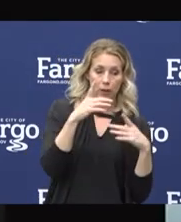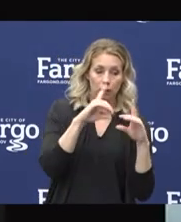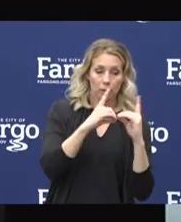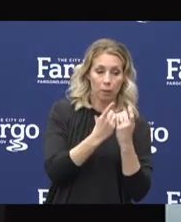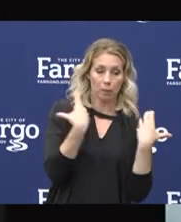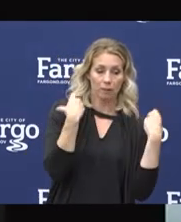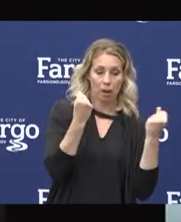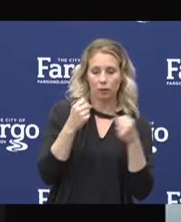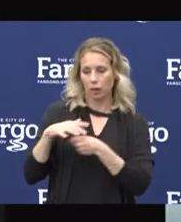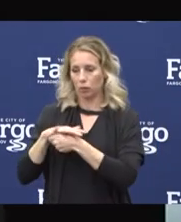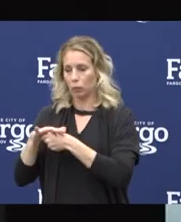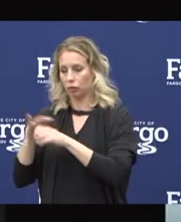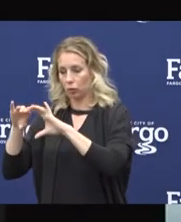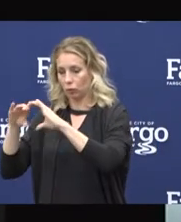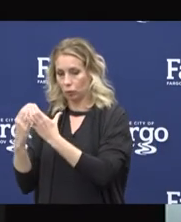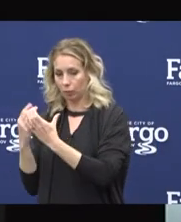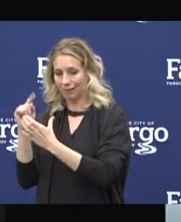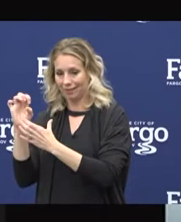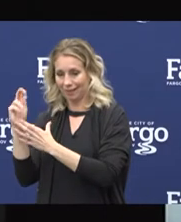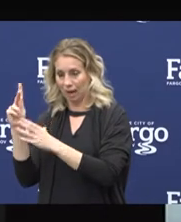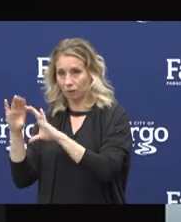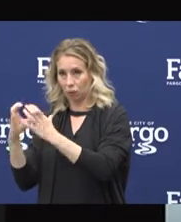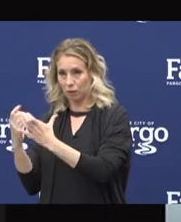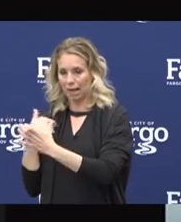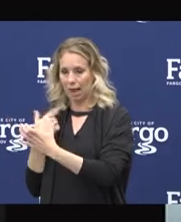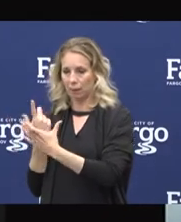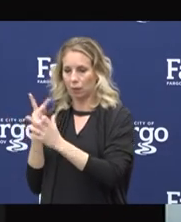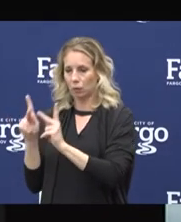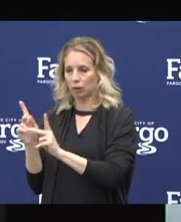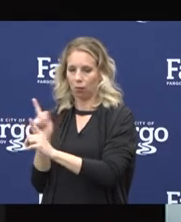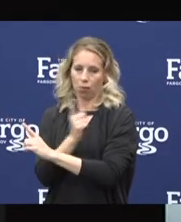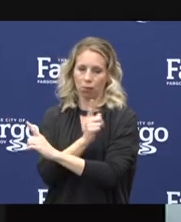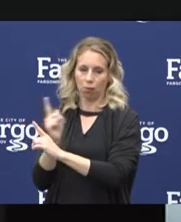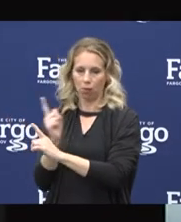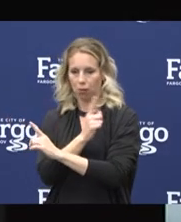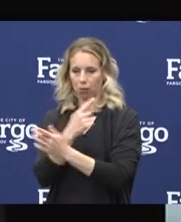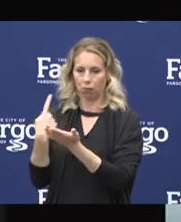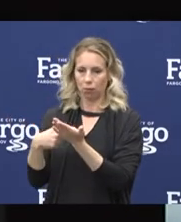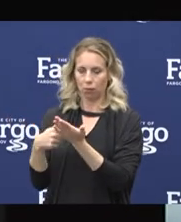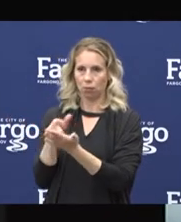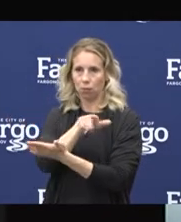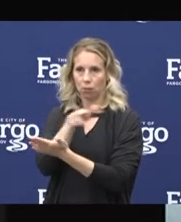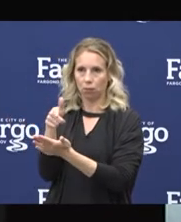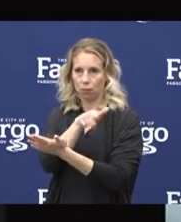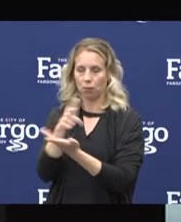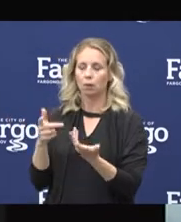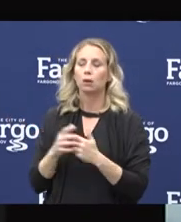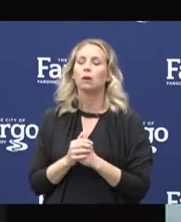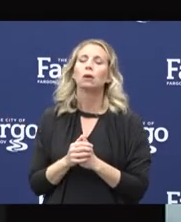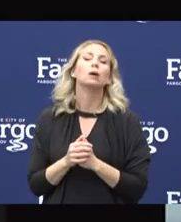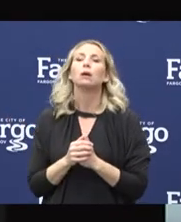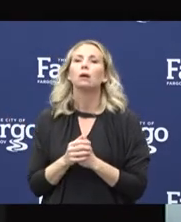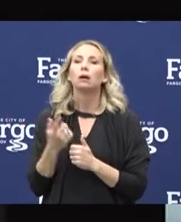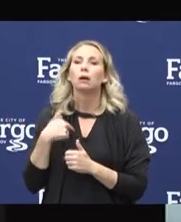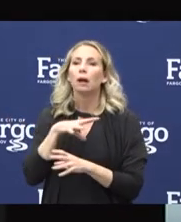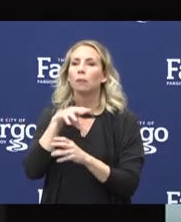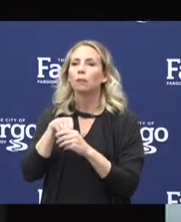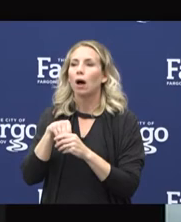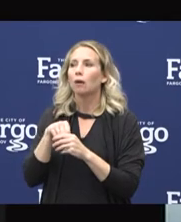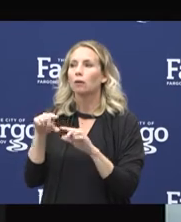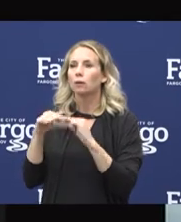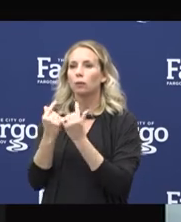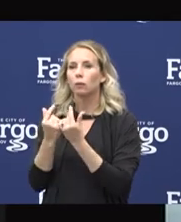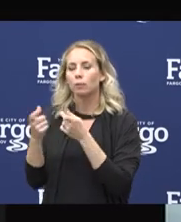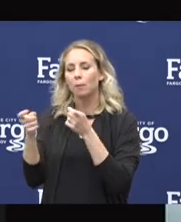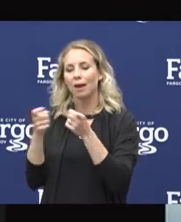the Regional Task Force, as I am a member of the Division of Disease Control, which manages the infectious diseases in the